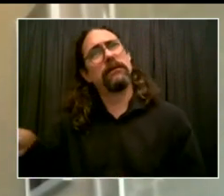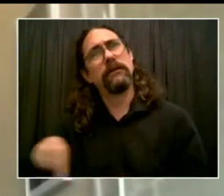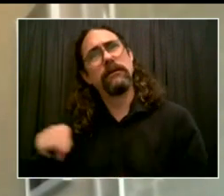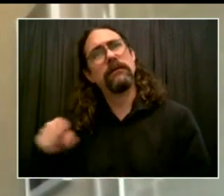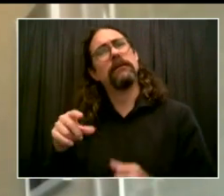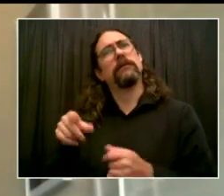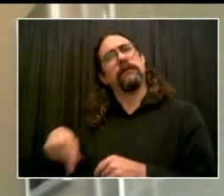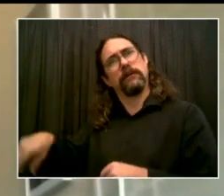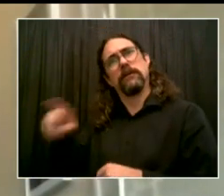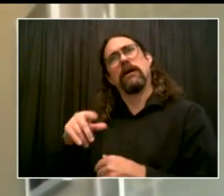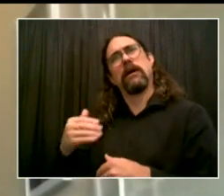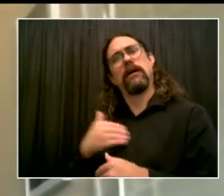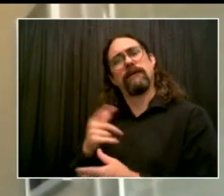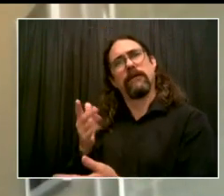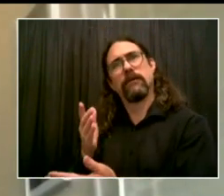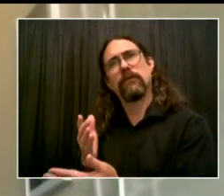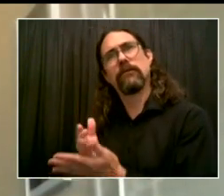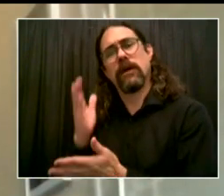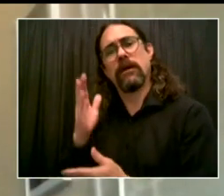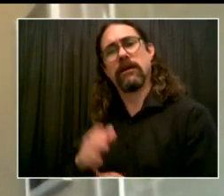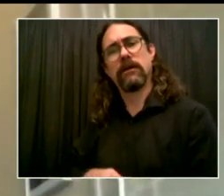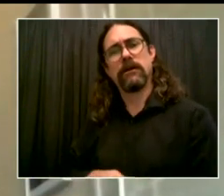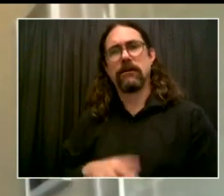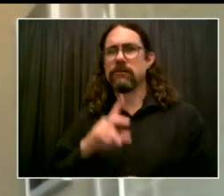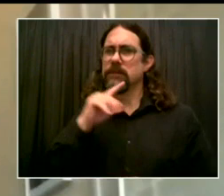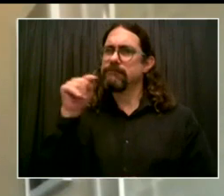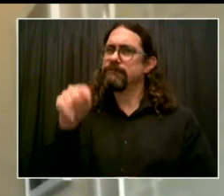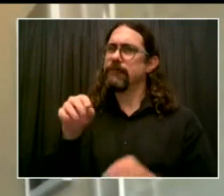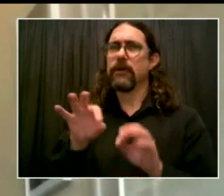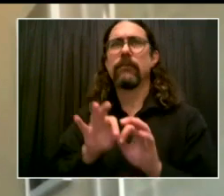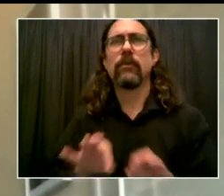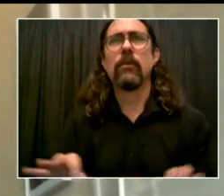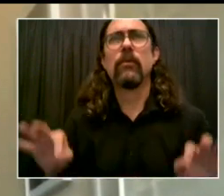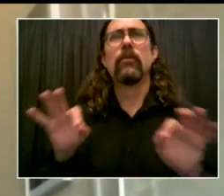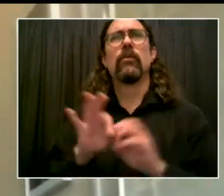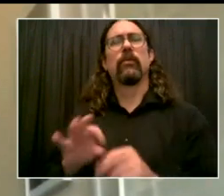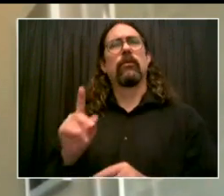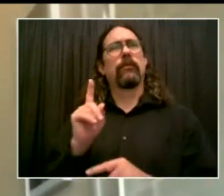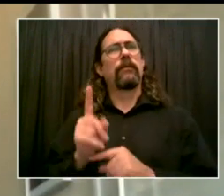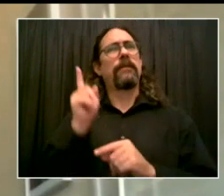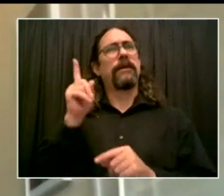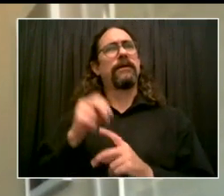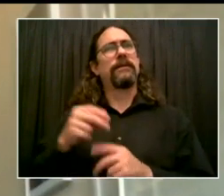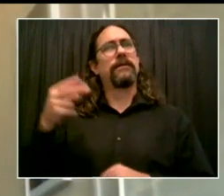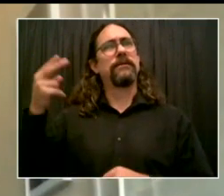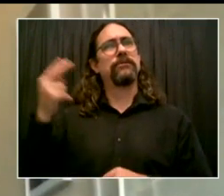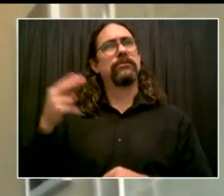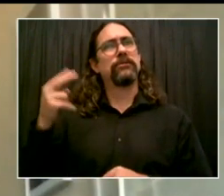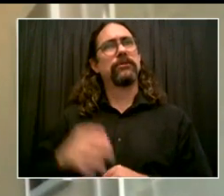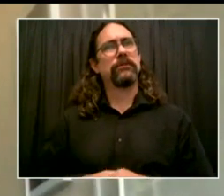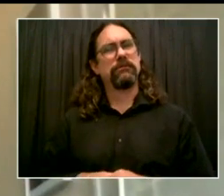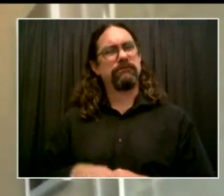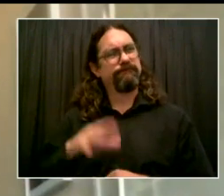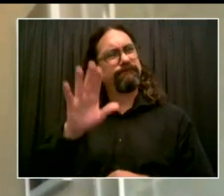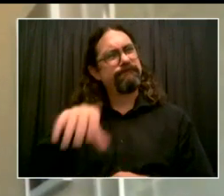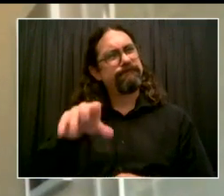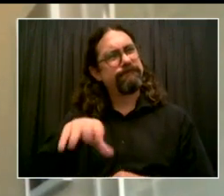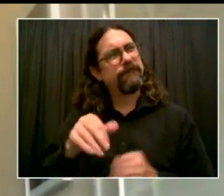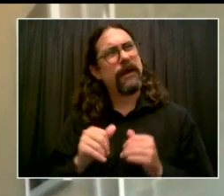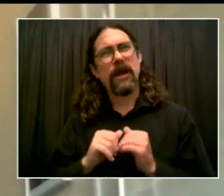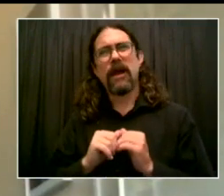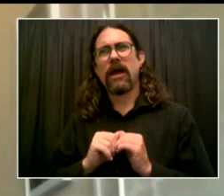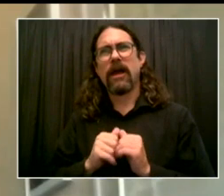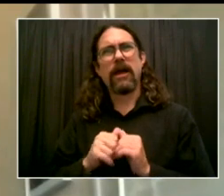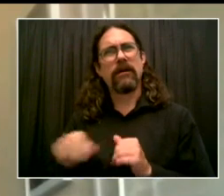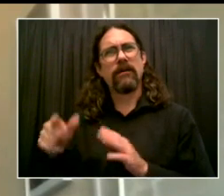workers whose leadership and organizing made this possible. Our New York chapter members, affiliates, partner organizations